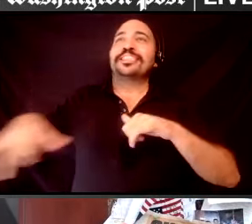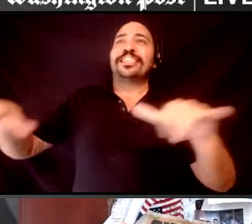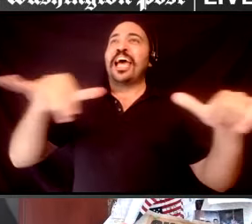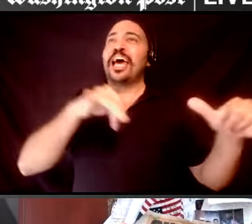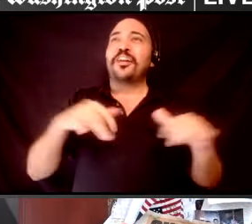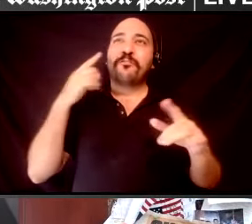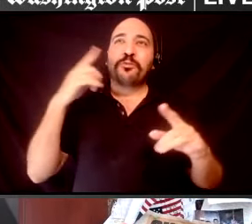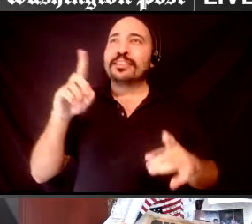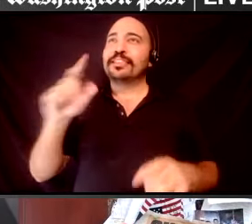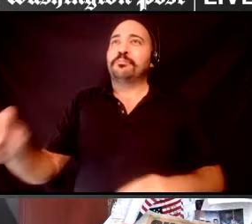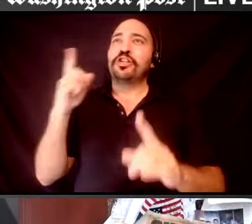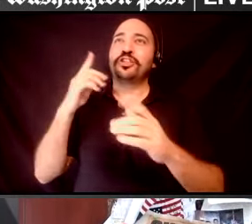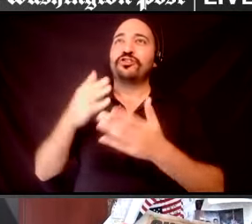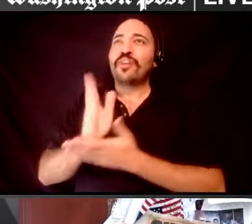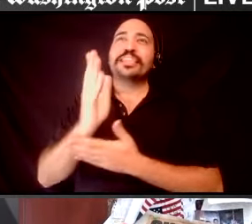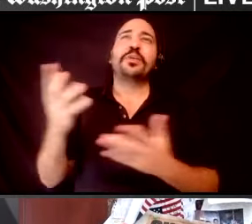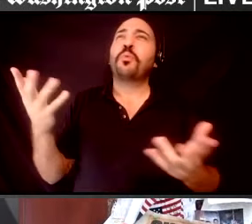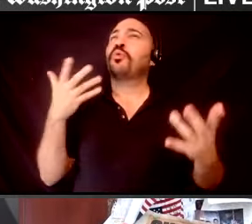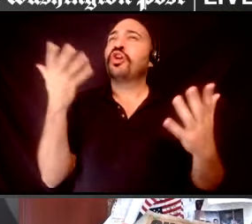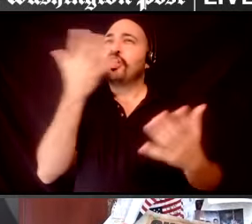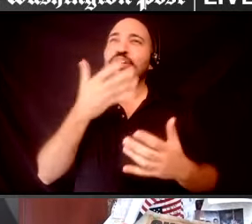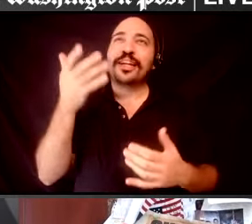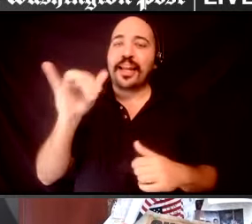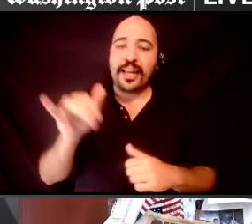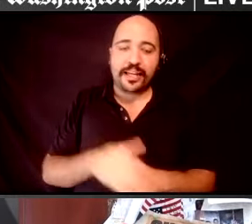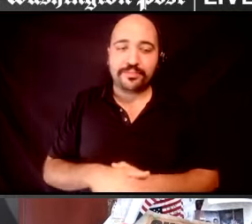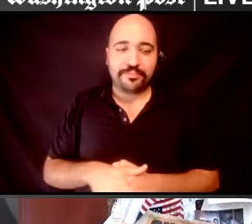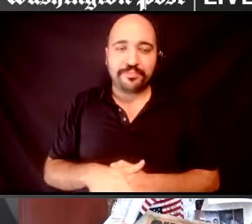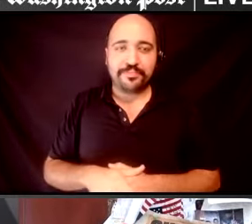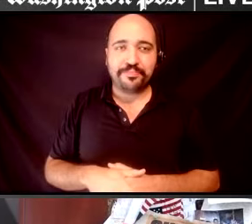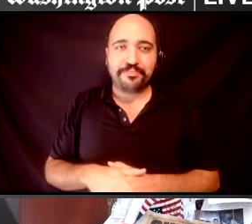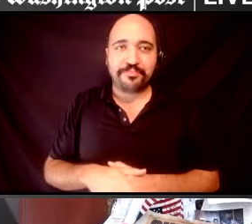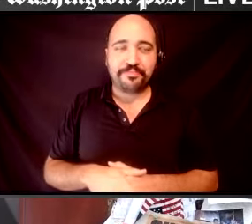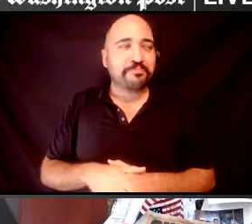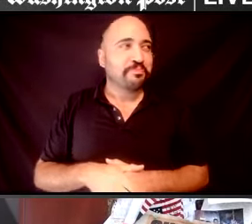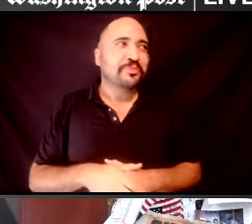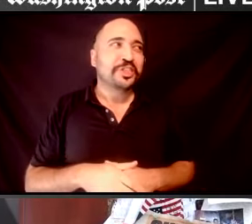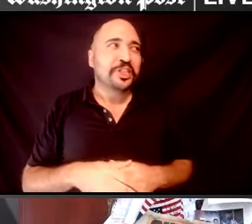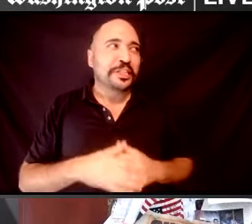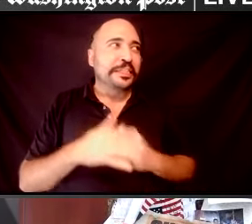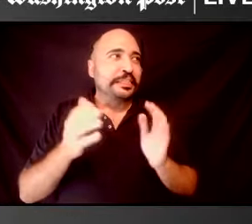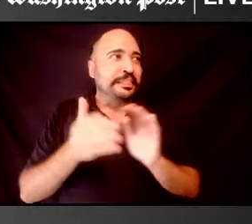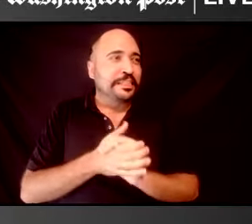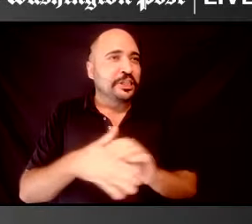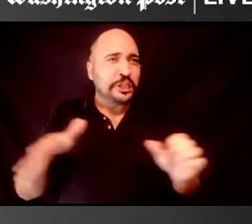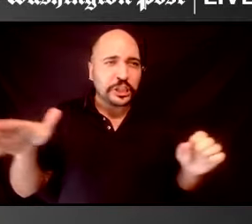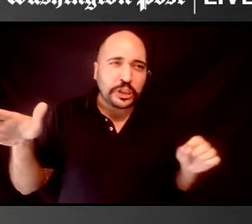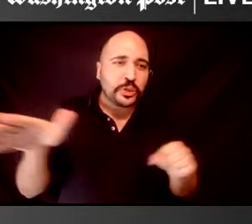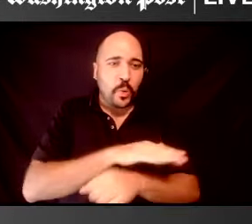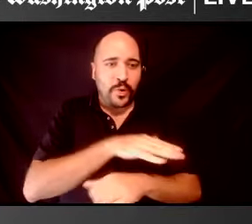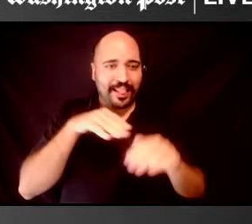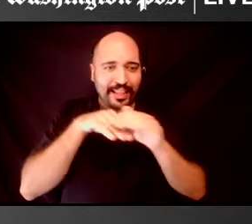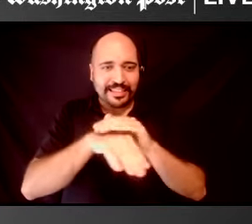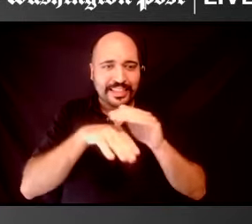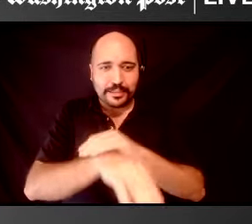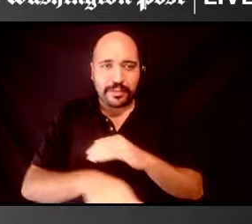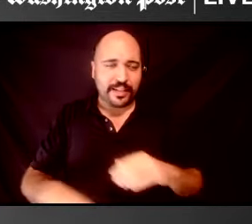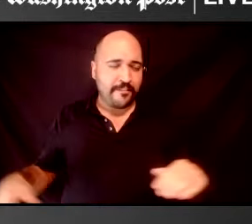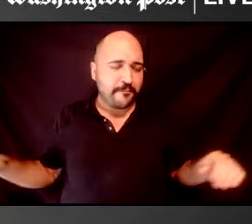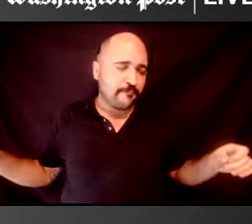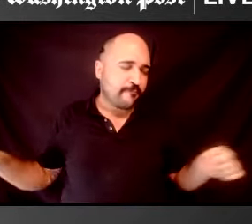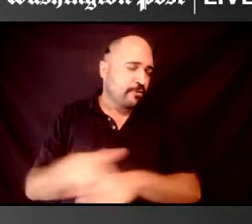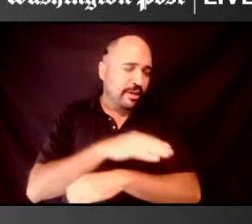Oh gosh, total accessibility, you know, absolute accessibility on transportation,